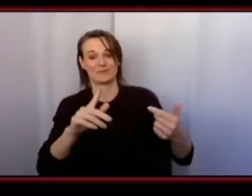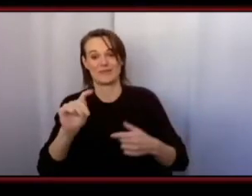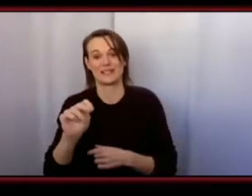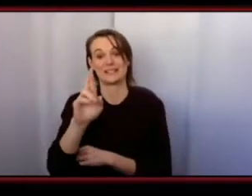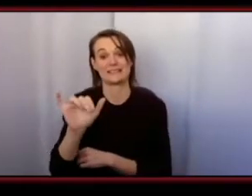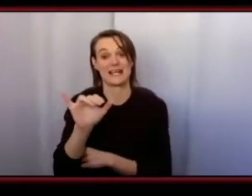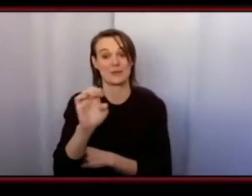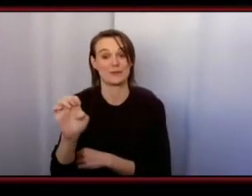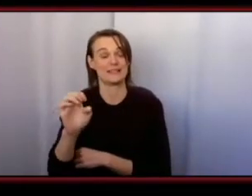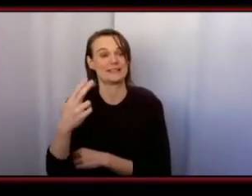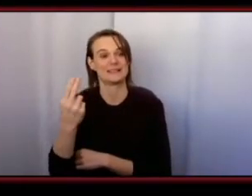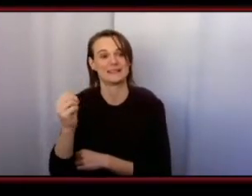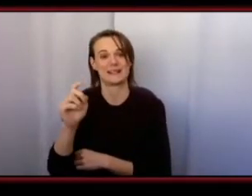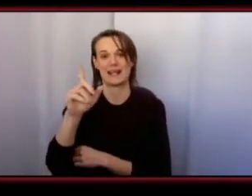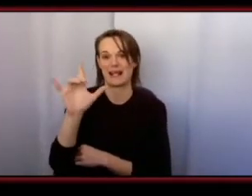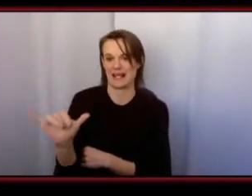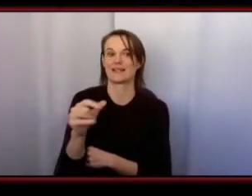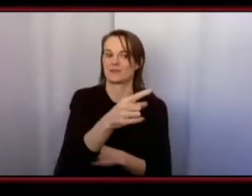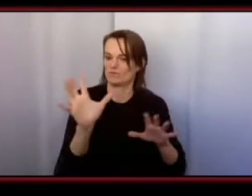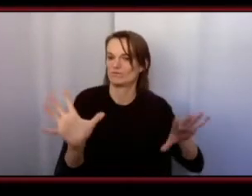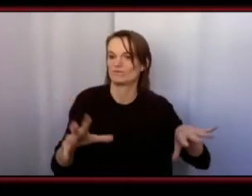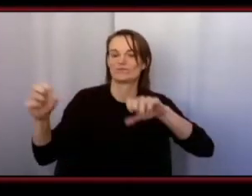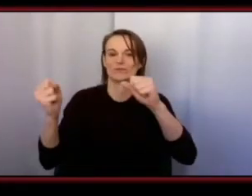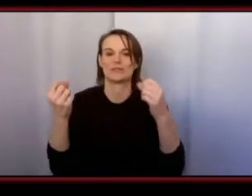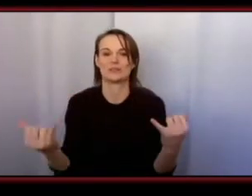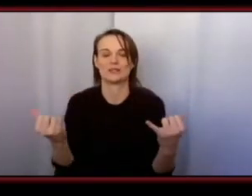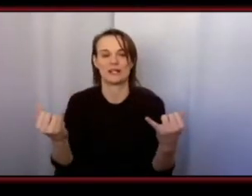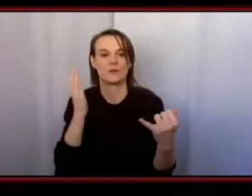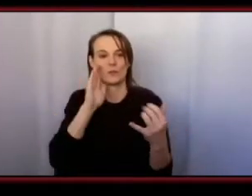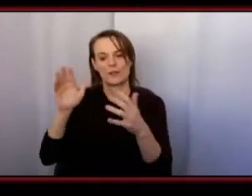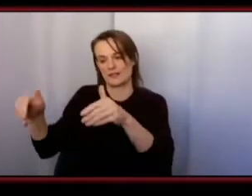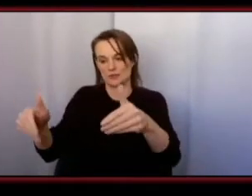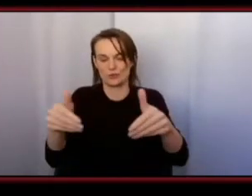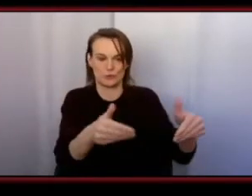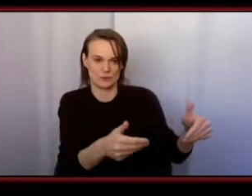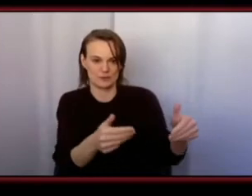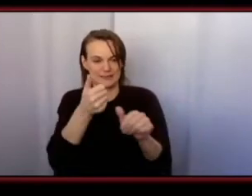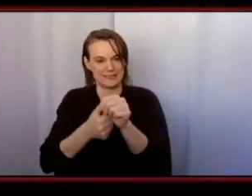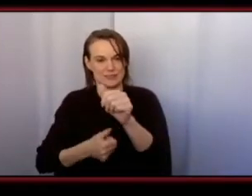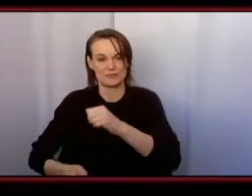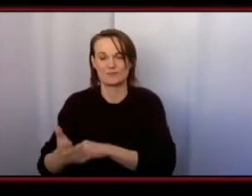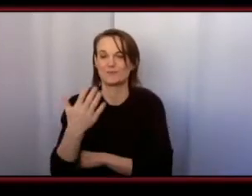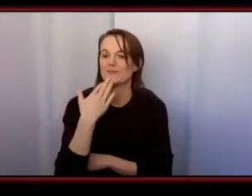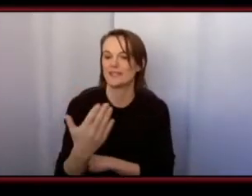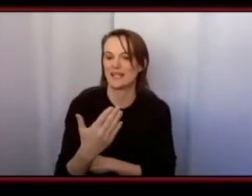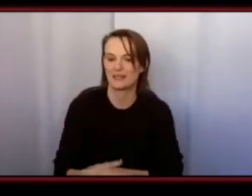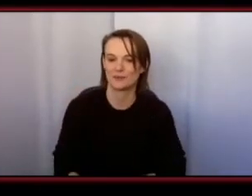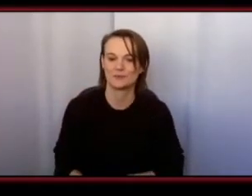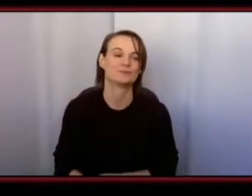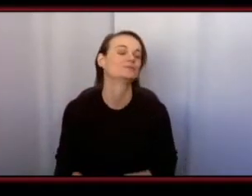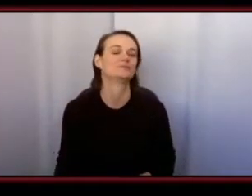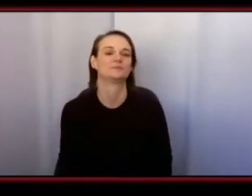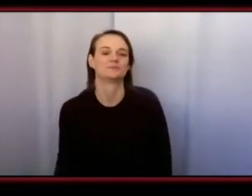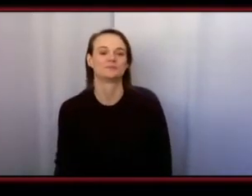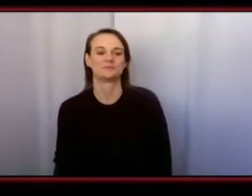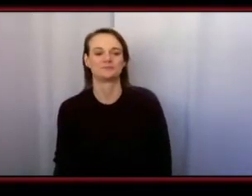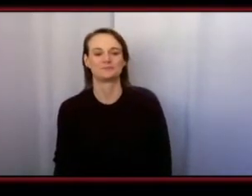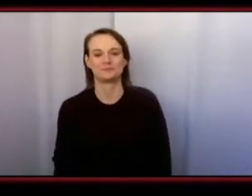actually made this event happen today to introduce you to our guests Salitha Trevor and Barbara thank you Tyree